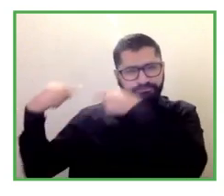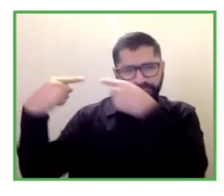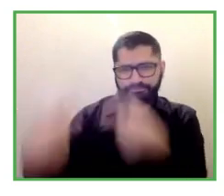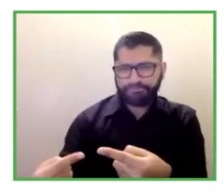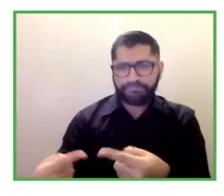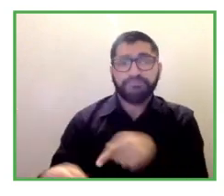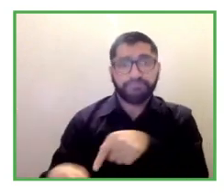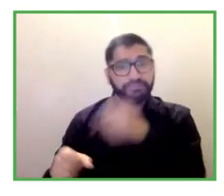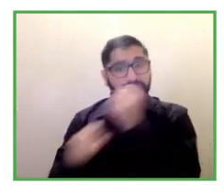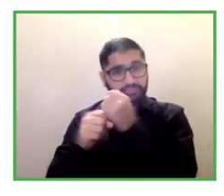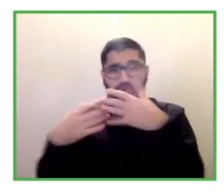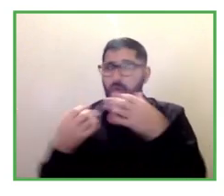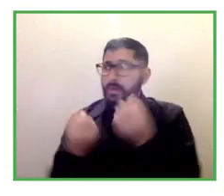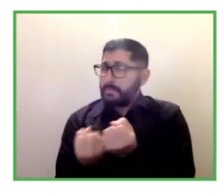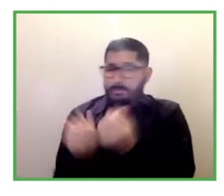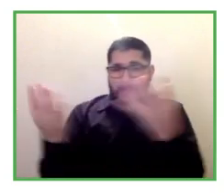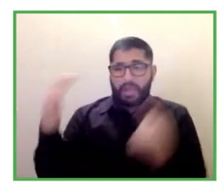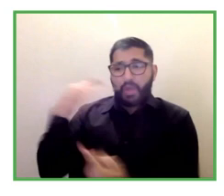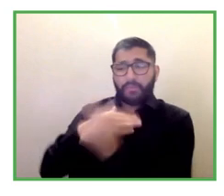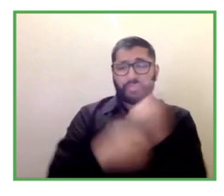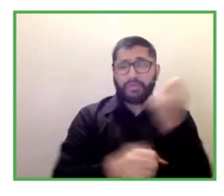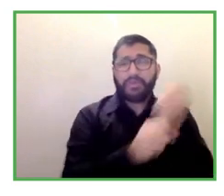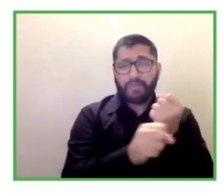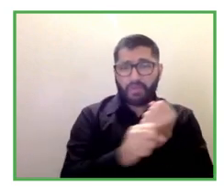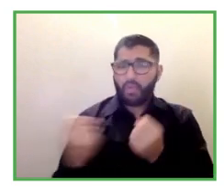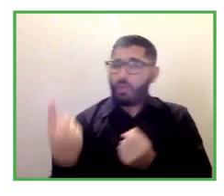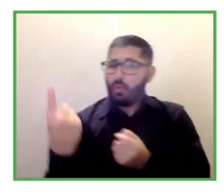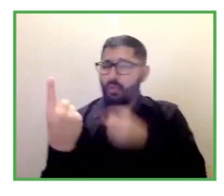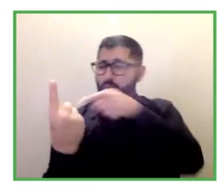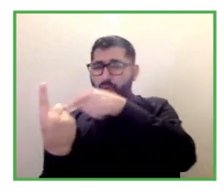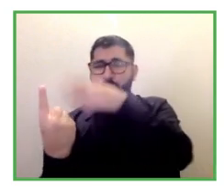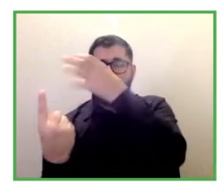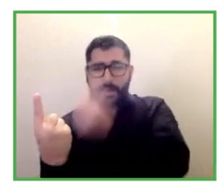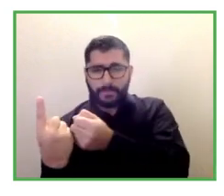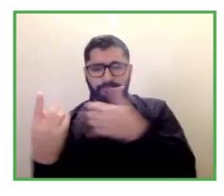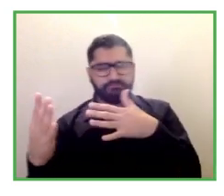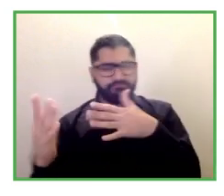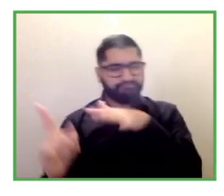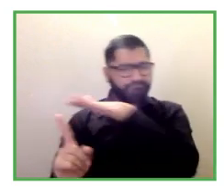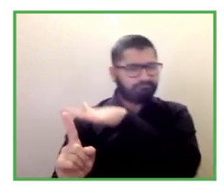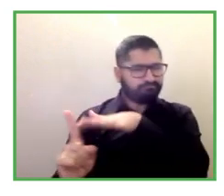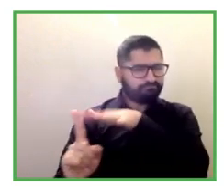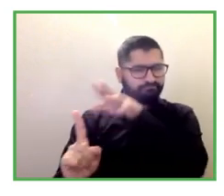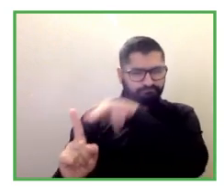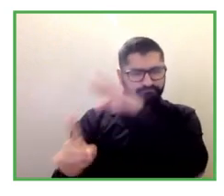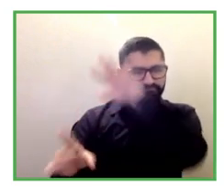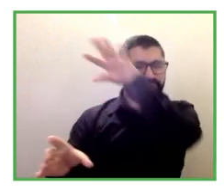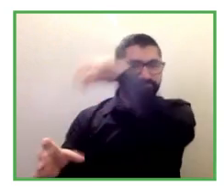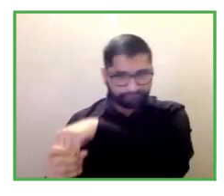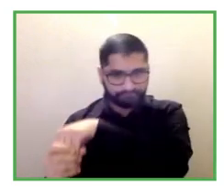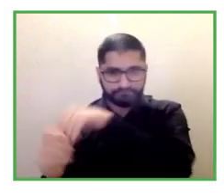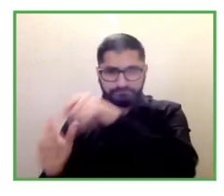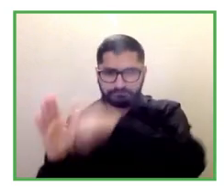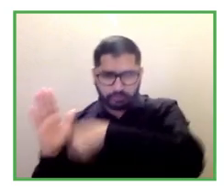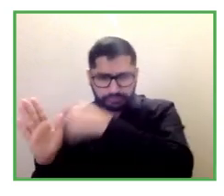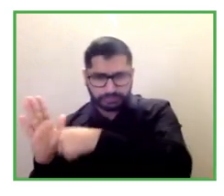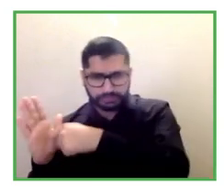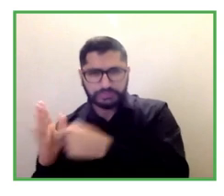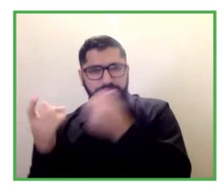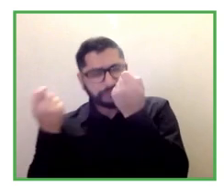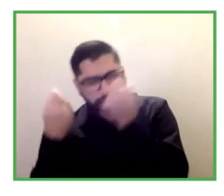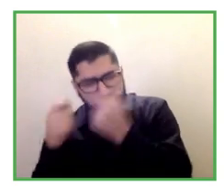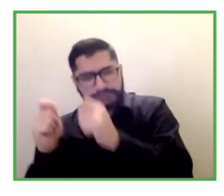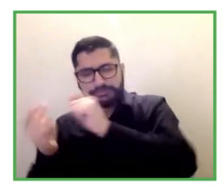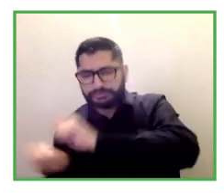or the supervisors that come through the stepping into internships um shift their focus away from focusing on disability specifics